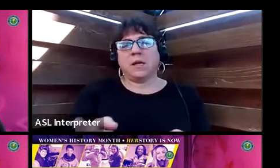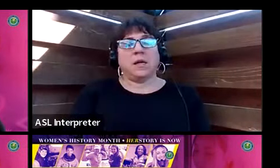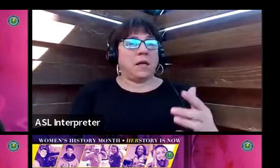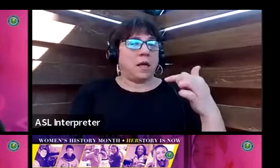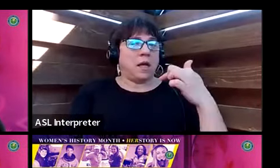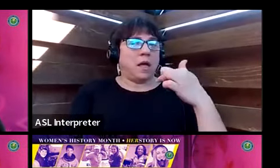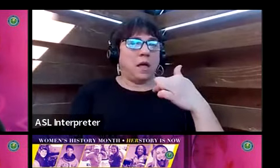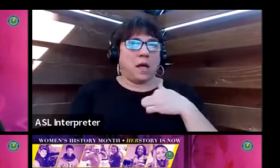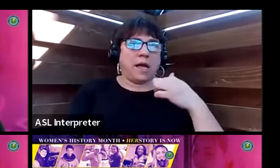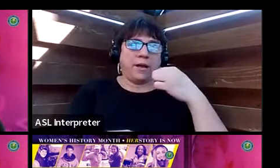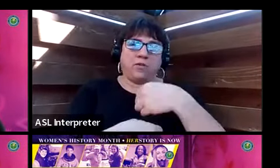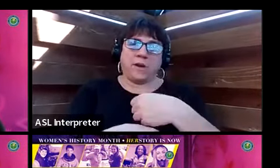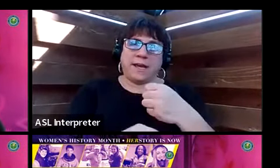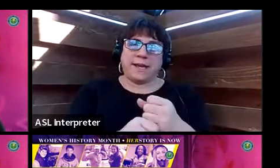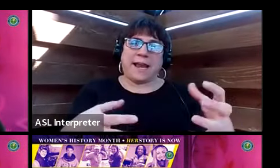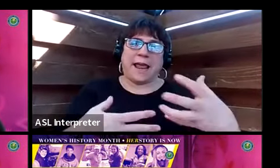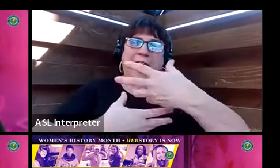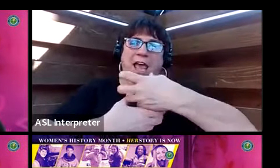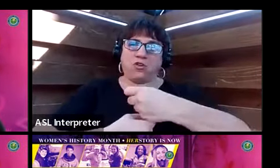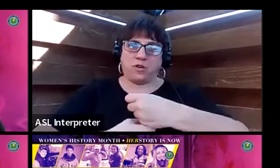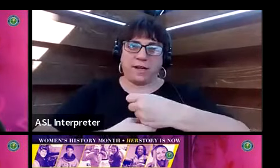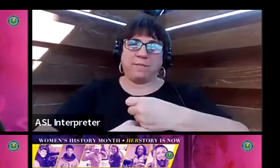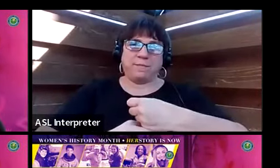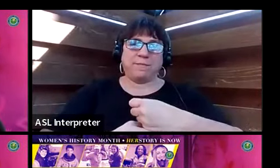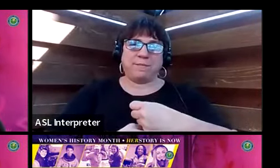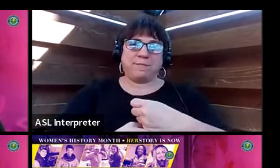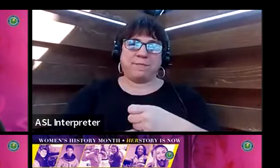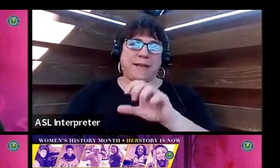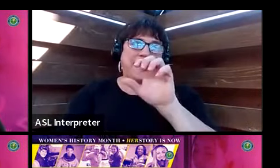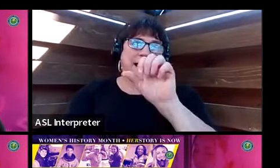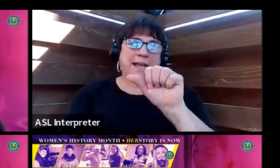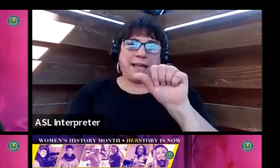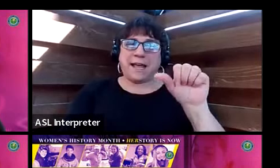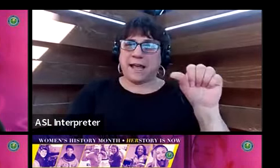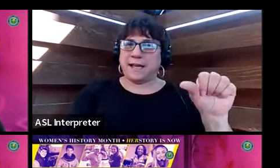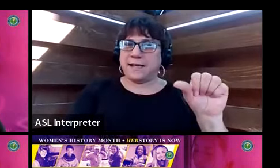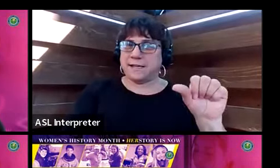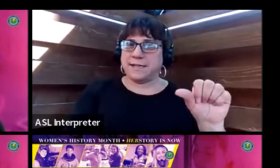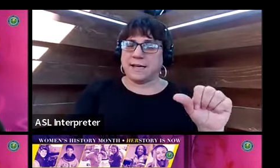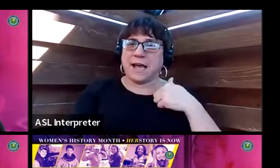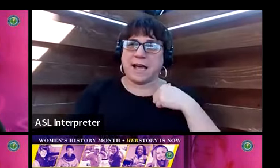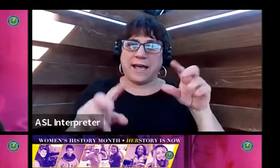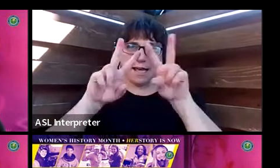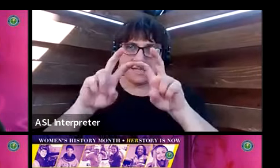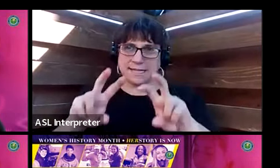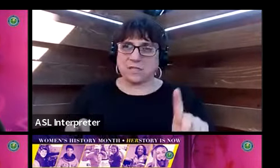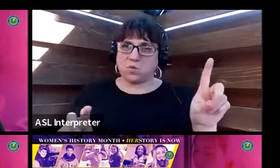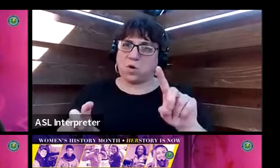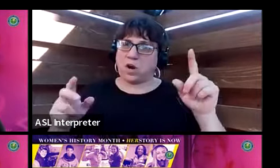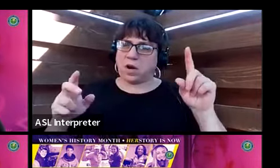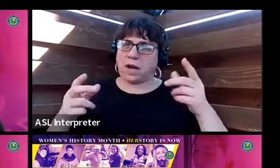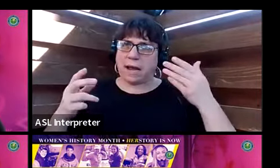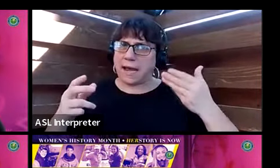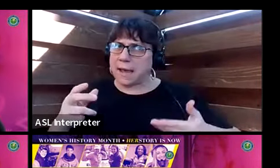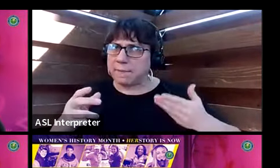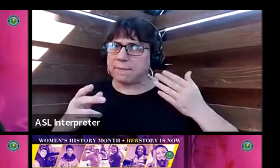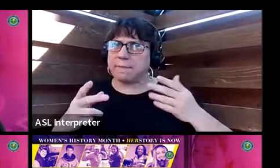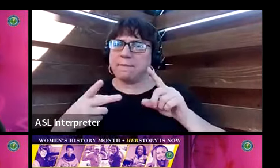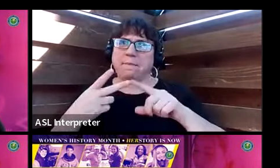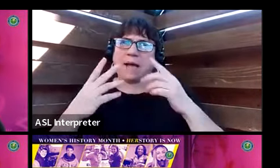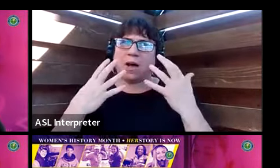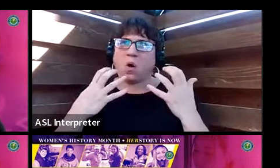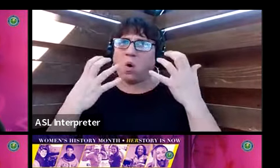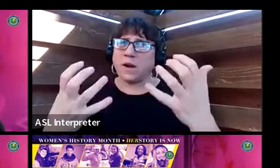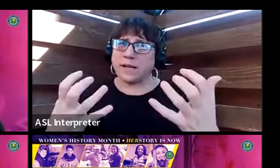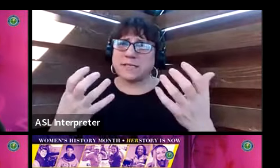created a little acronym. So I, it's the AAA. So I assess where I'm at. I assess my audience,